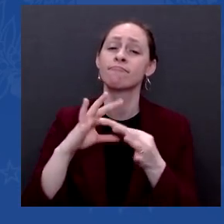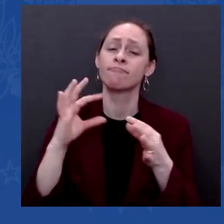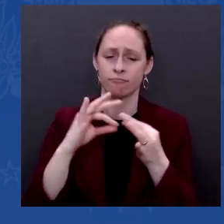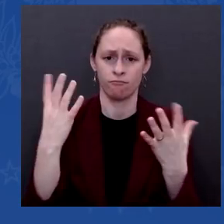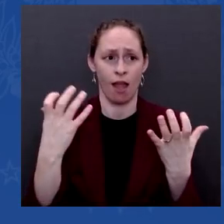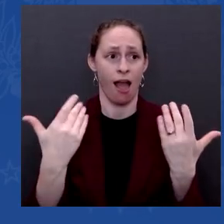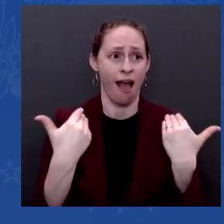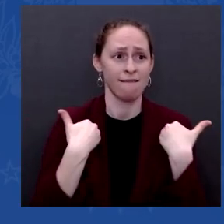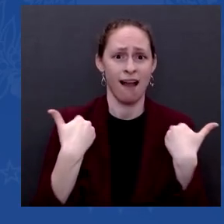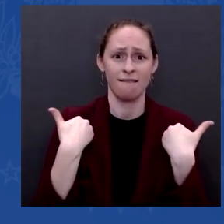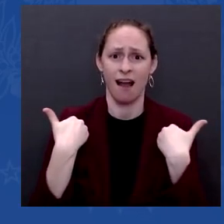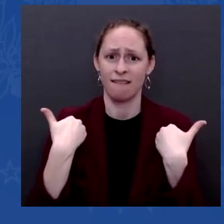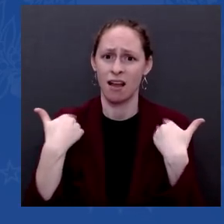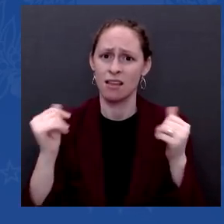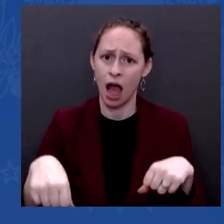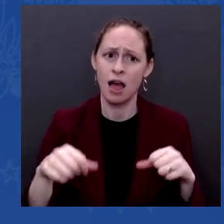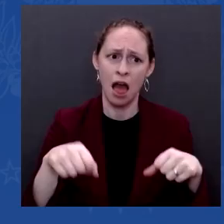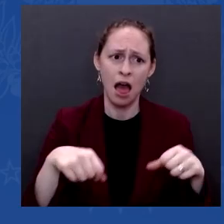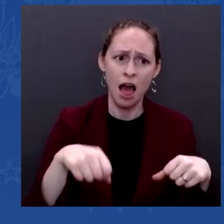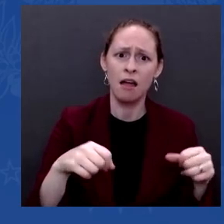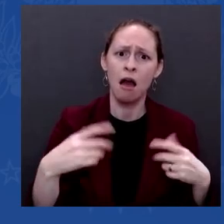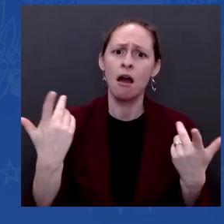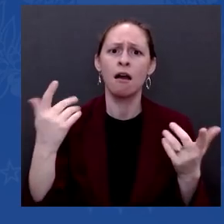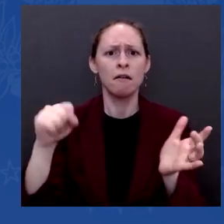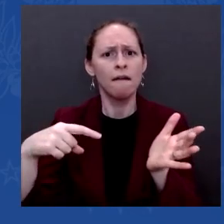That's healthcare. That's education.